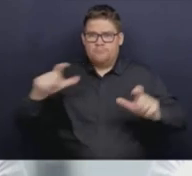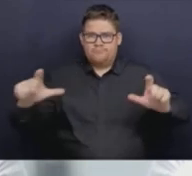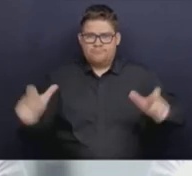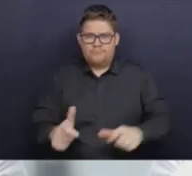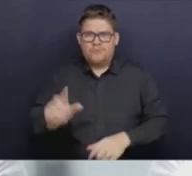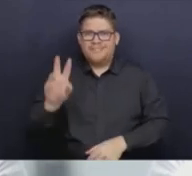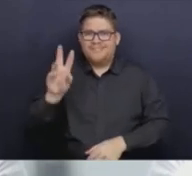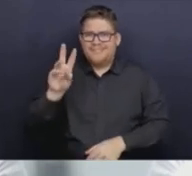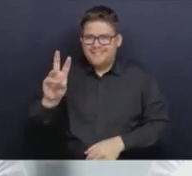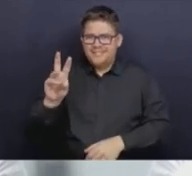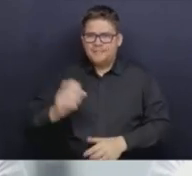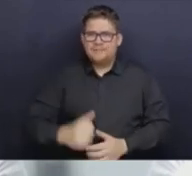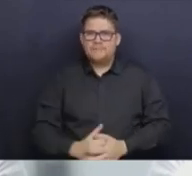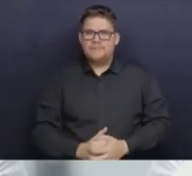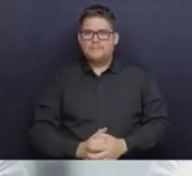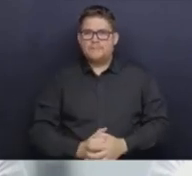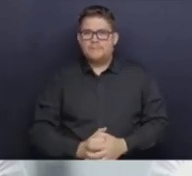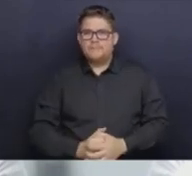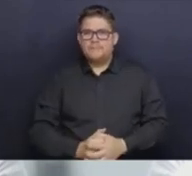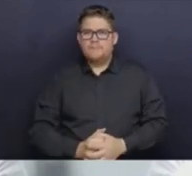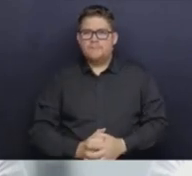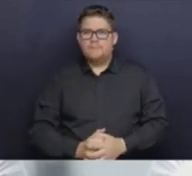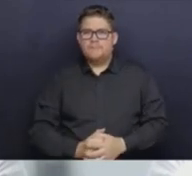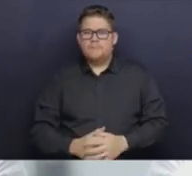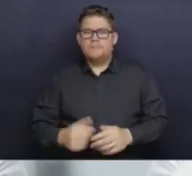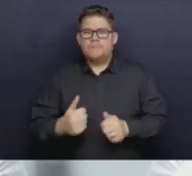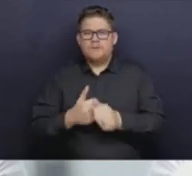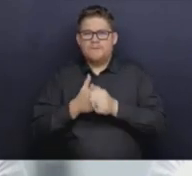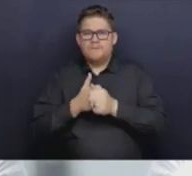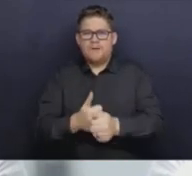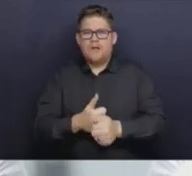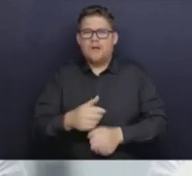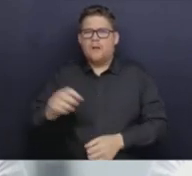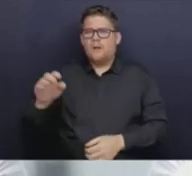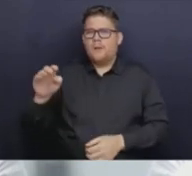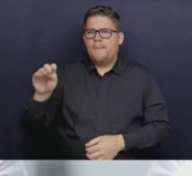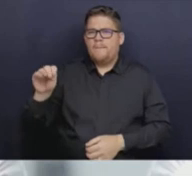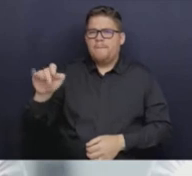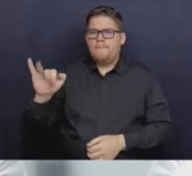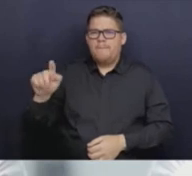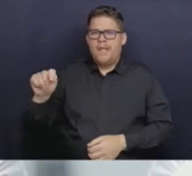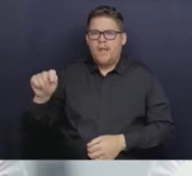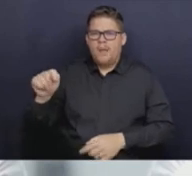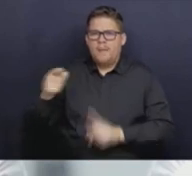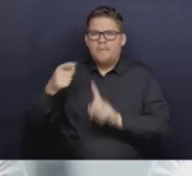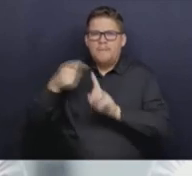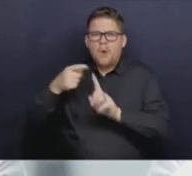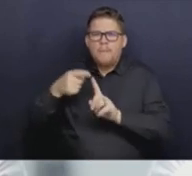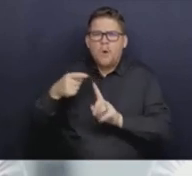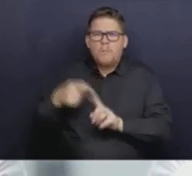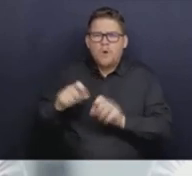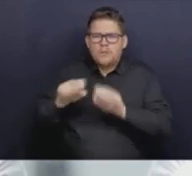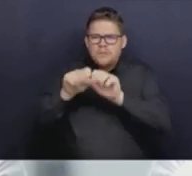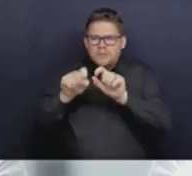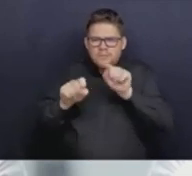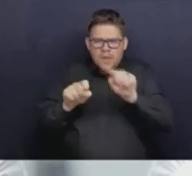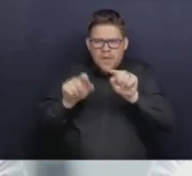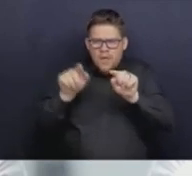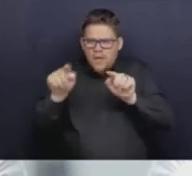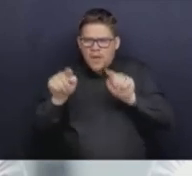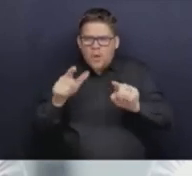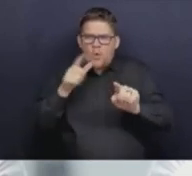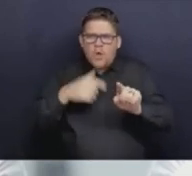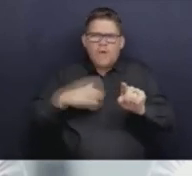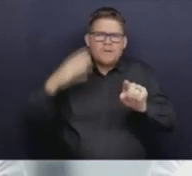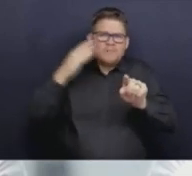this will be a merit-based process, expertise in regulation and understanding of regulation, how to deal with complaint